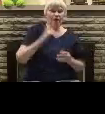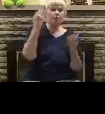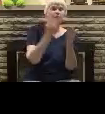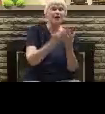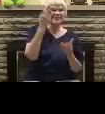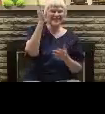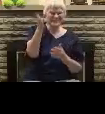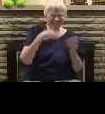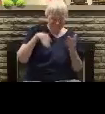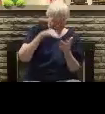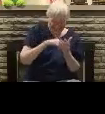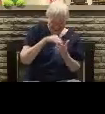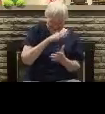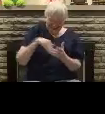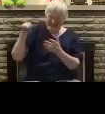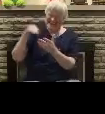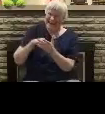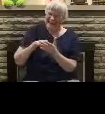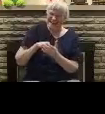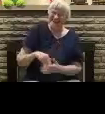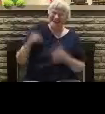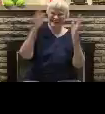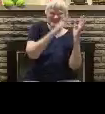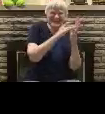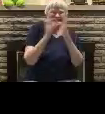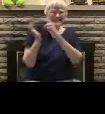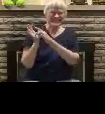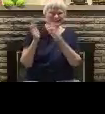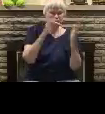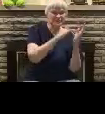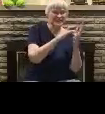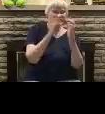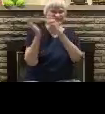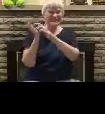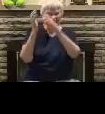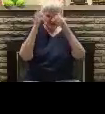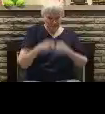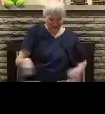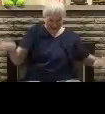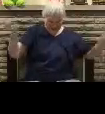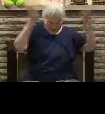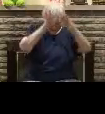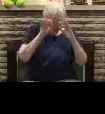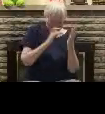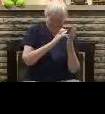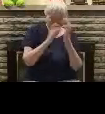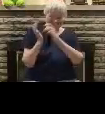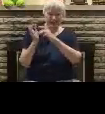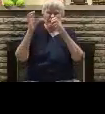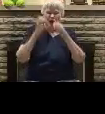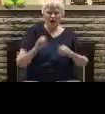trust Him How I prove Him, Lord, and Lord Jesus, Jesus,